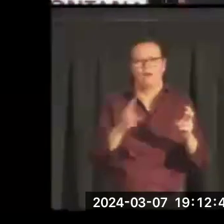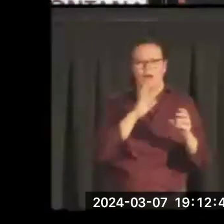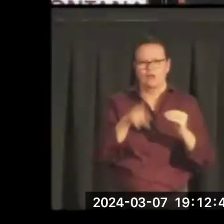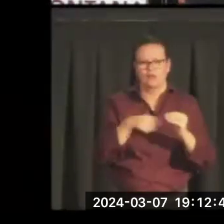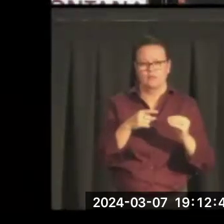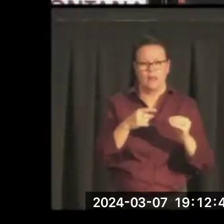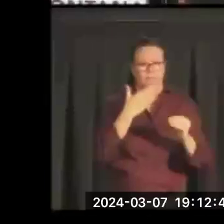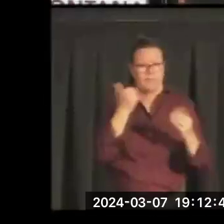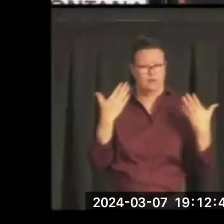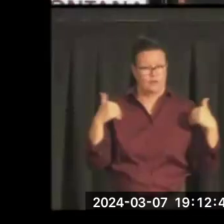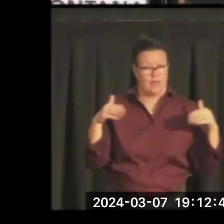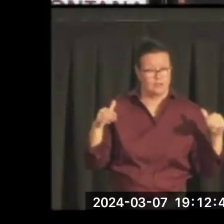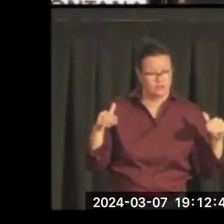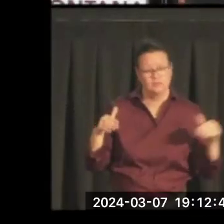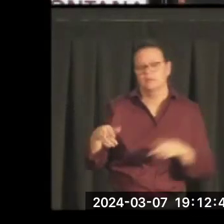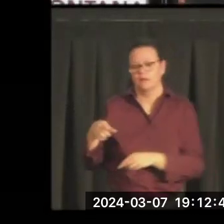for his country.